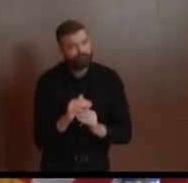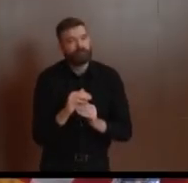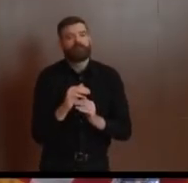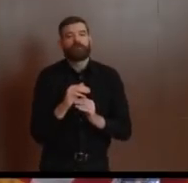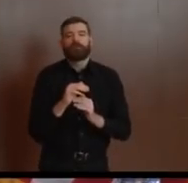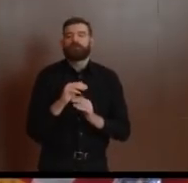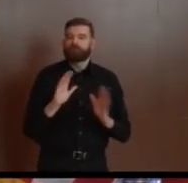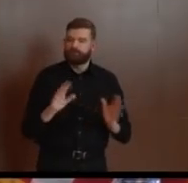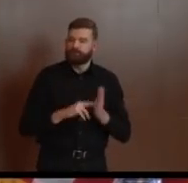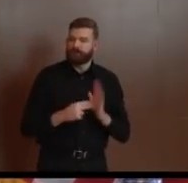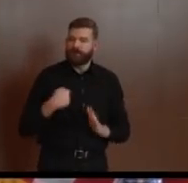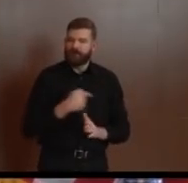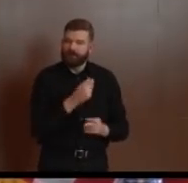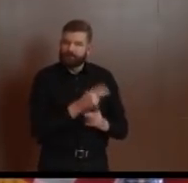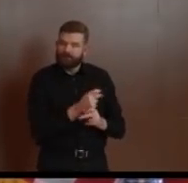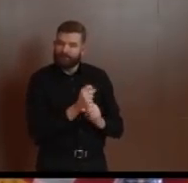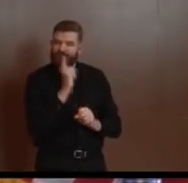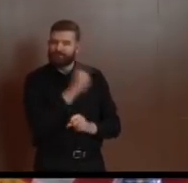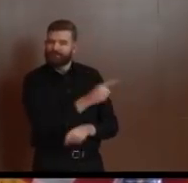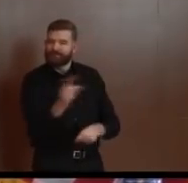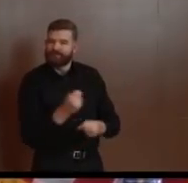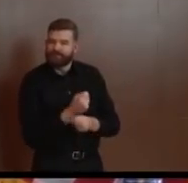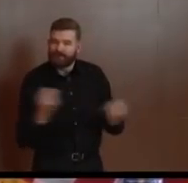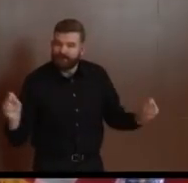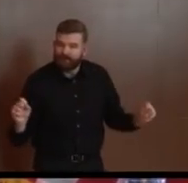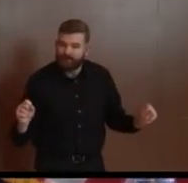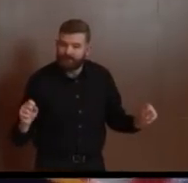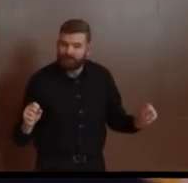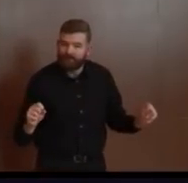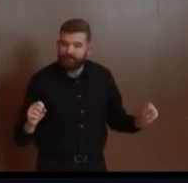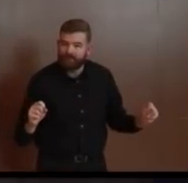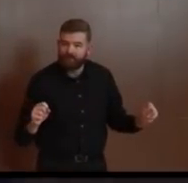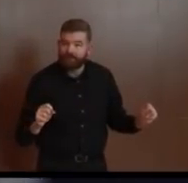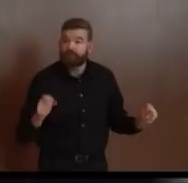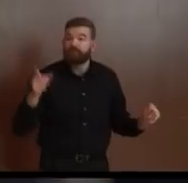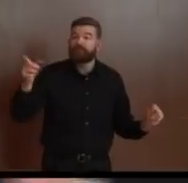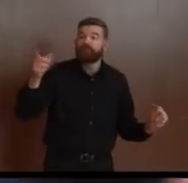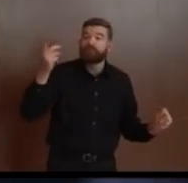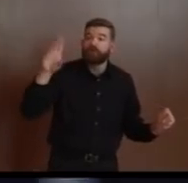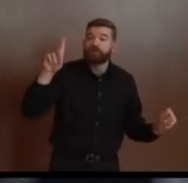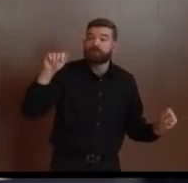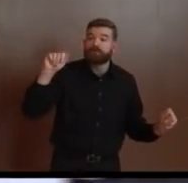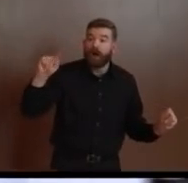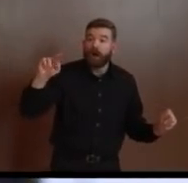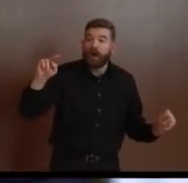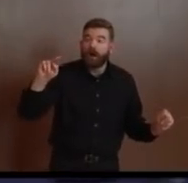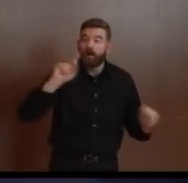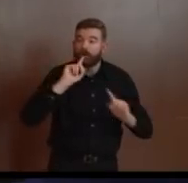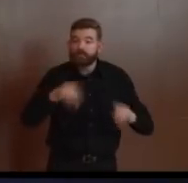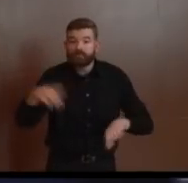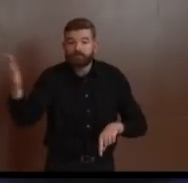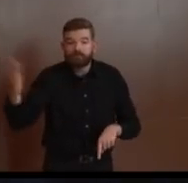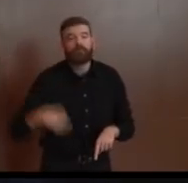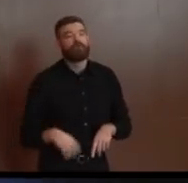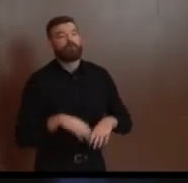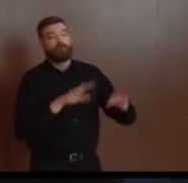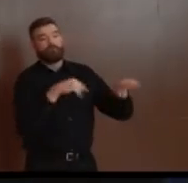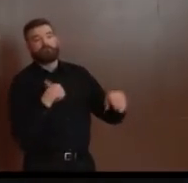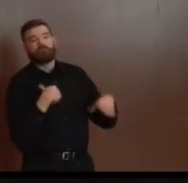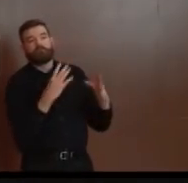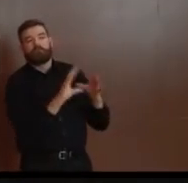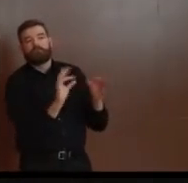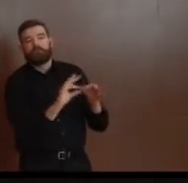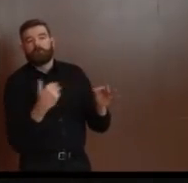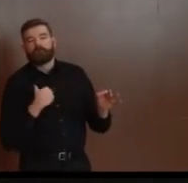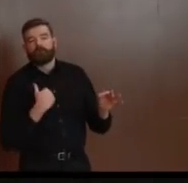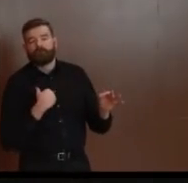terms of the general question? we're going to move over to Matt here. Yeah, just to echo all the comments is that, you know, we have to make